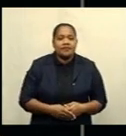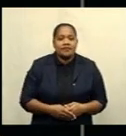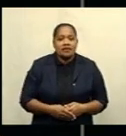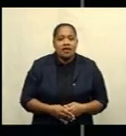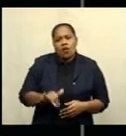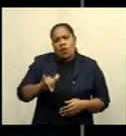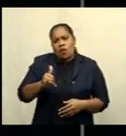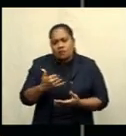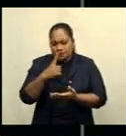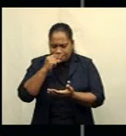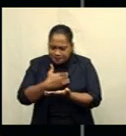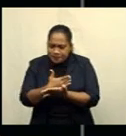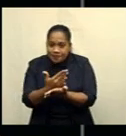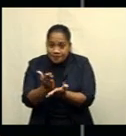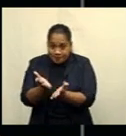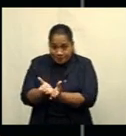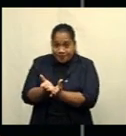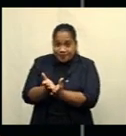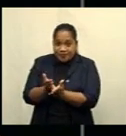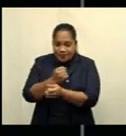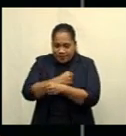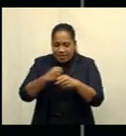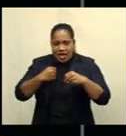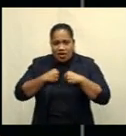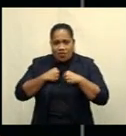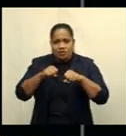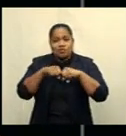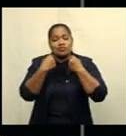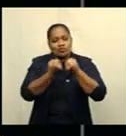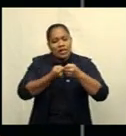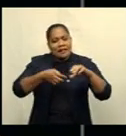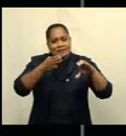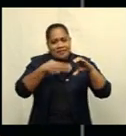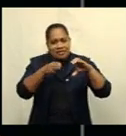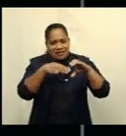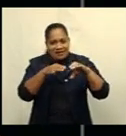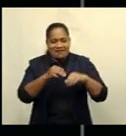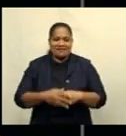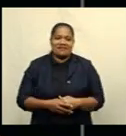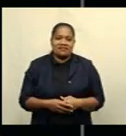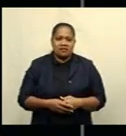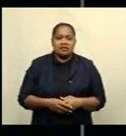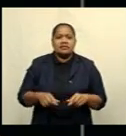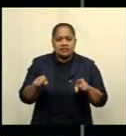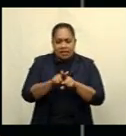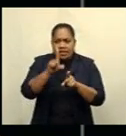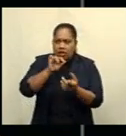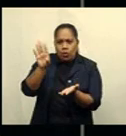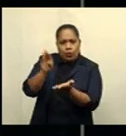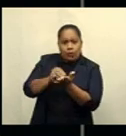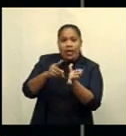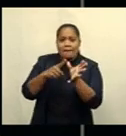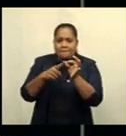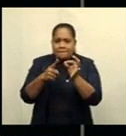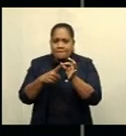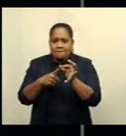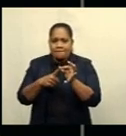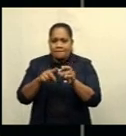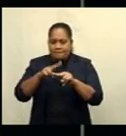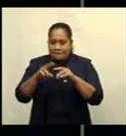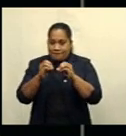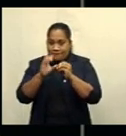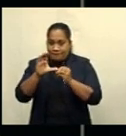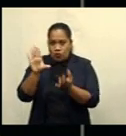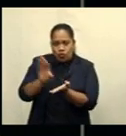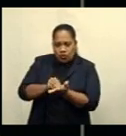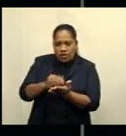share it with us via our various social media accounts you can also download our FBC app to keep